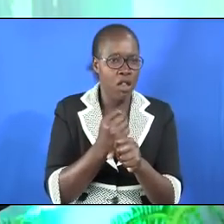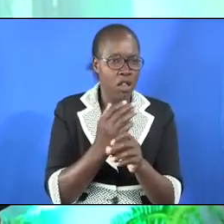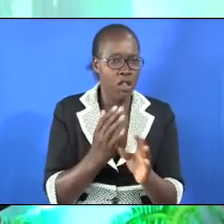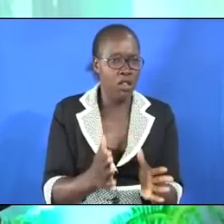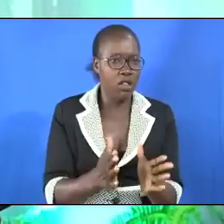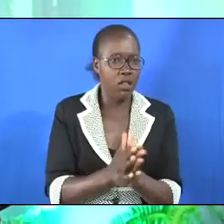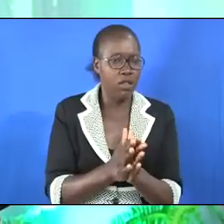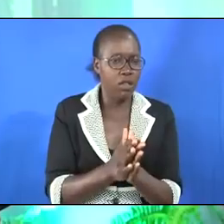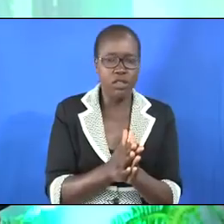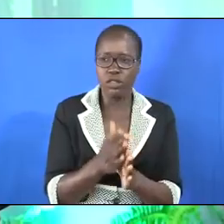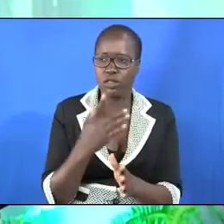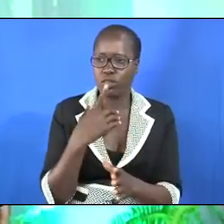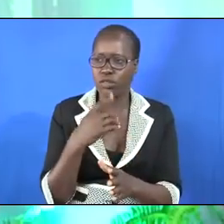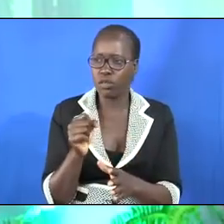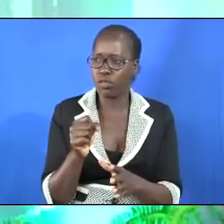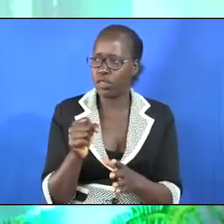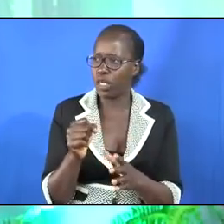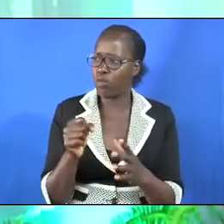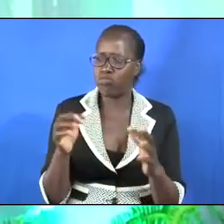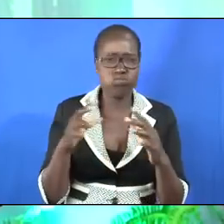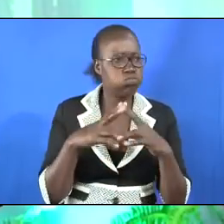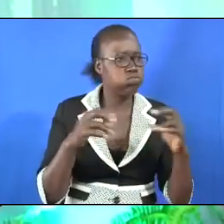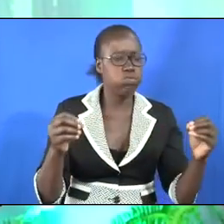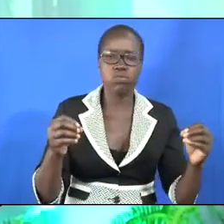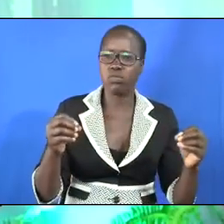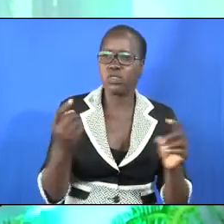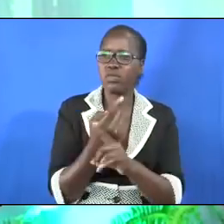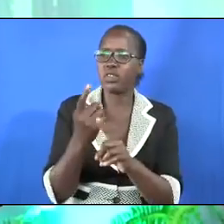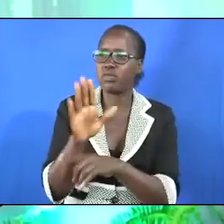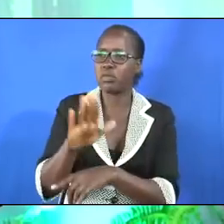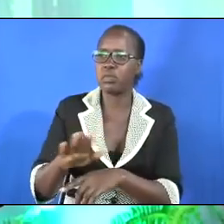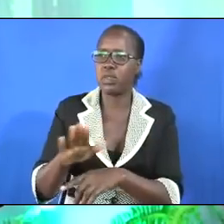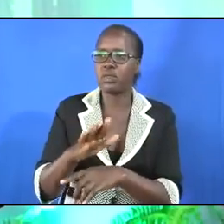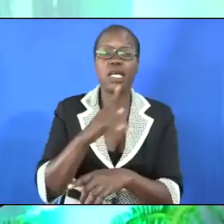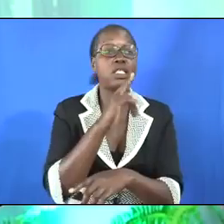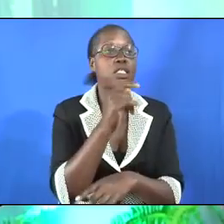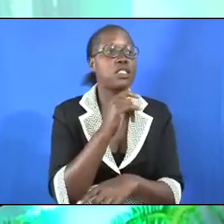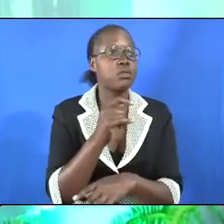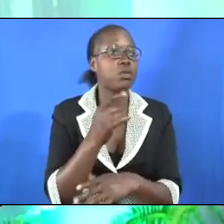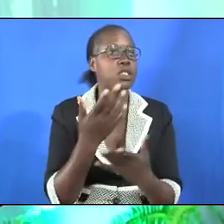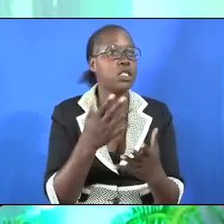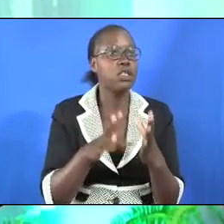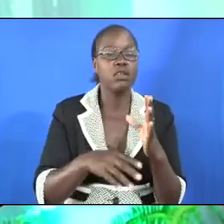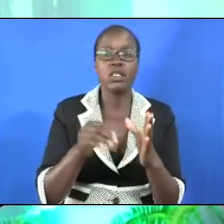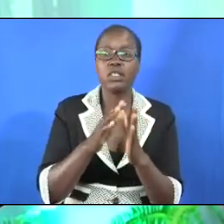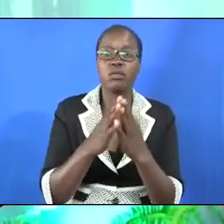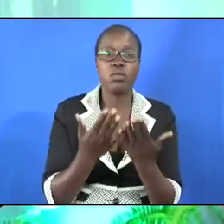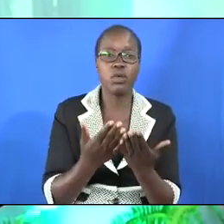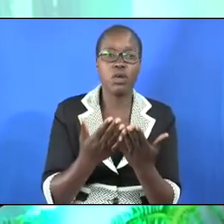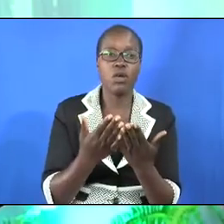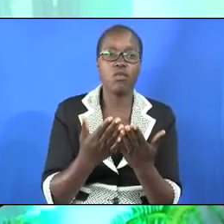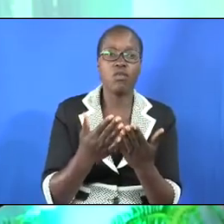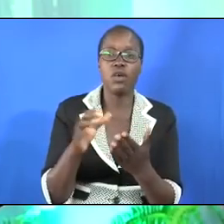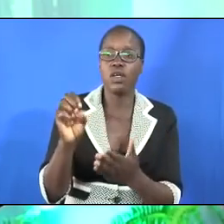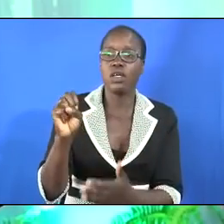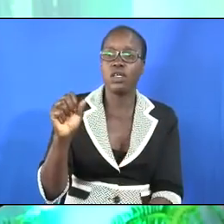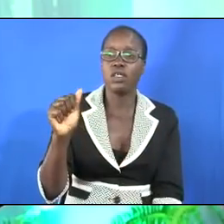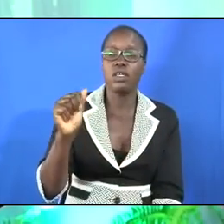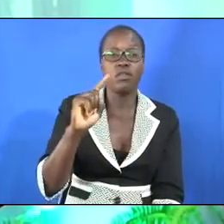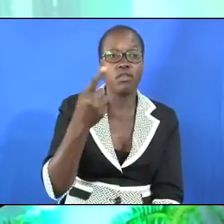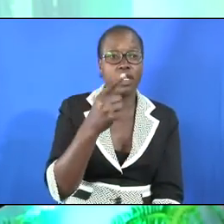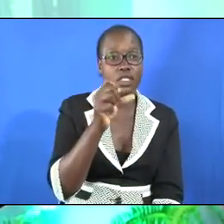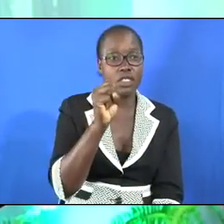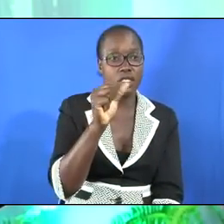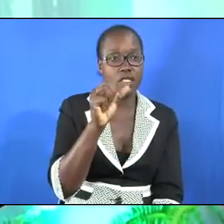So they would raid several places. Testimony of such raids, you will find them in the book of Samuel. 1